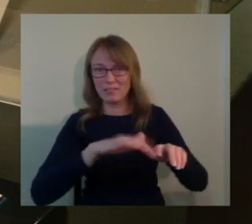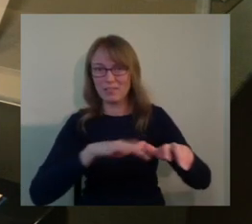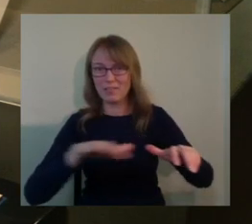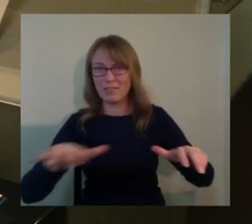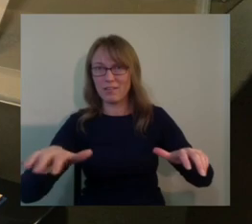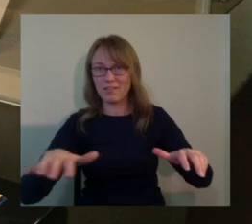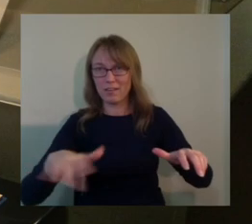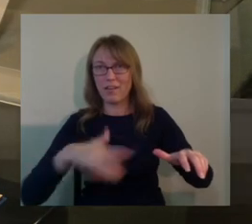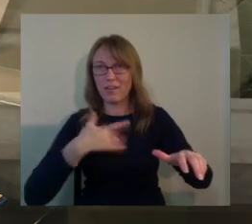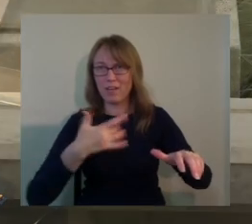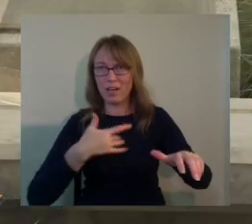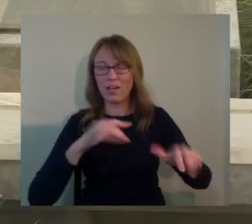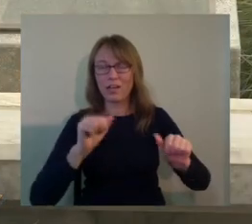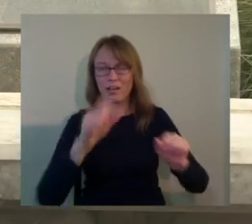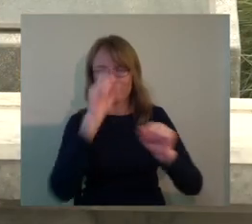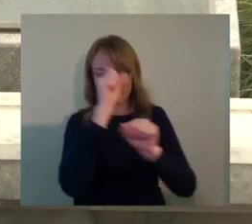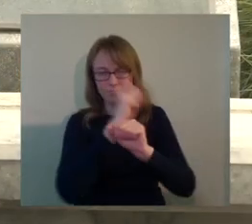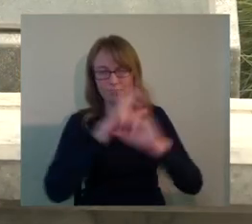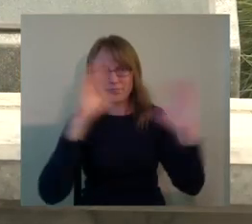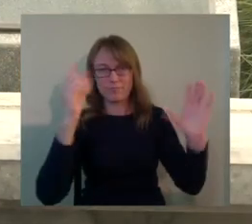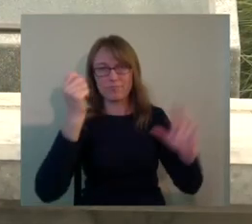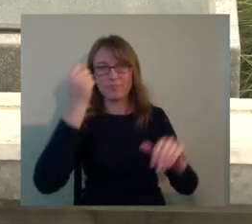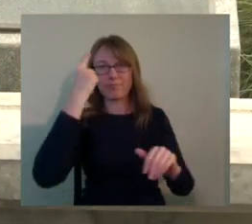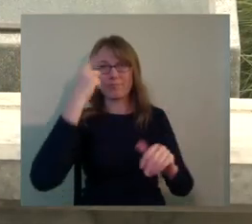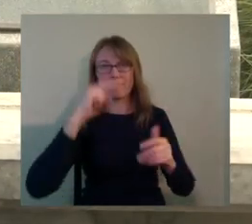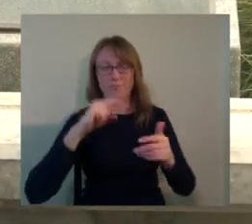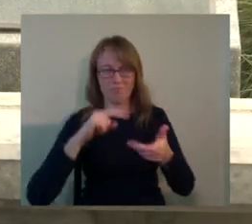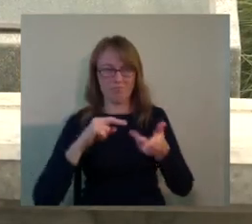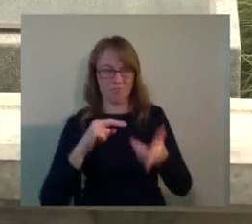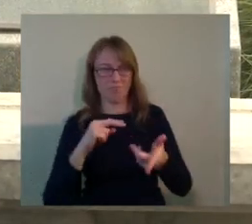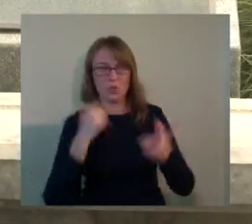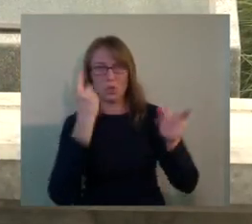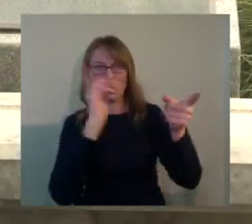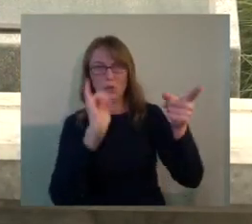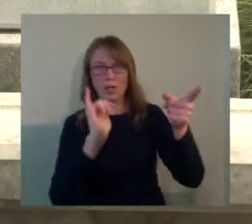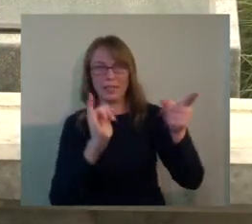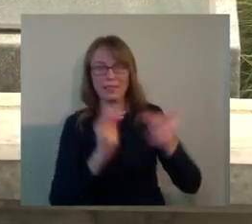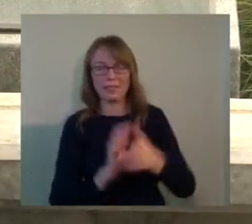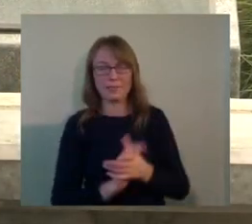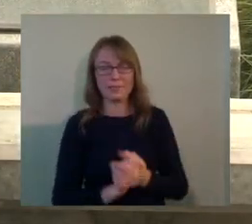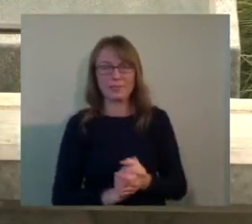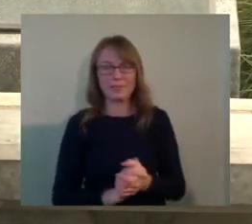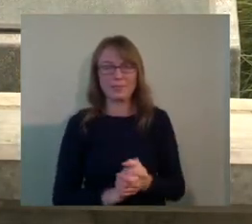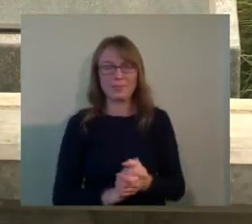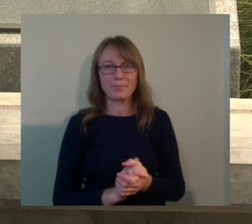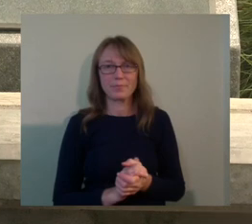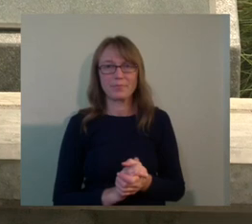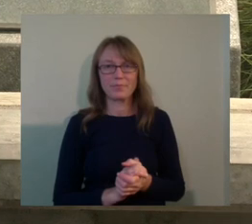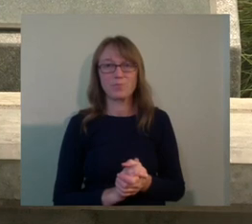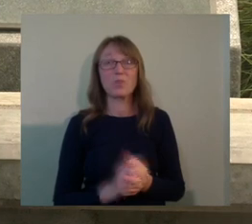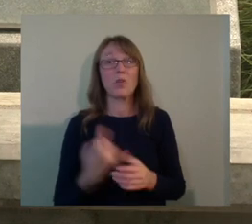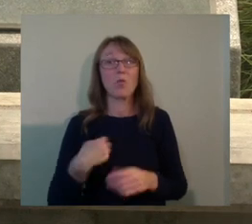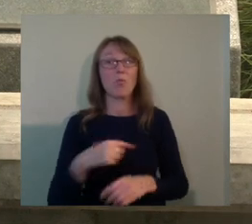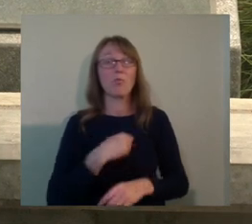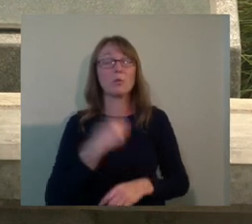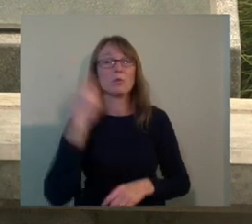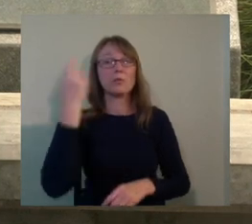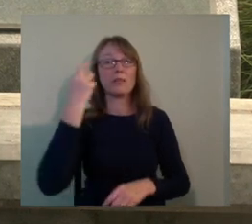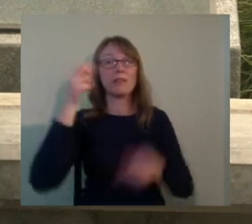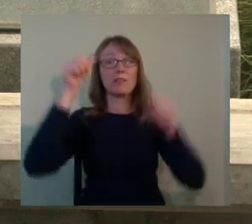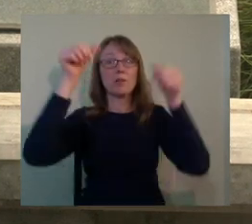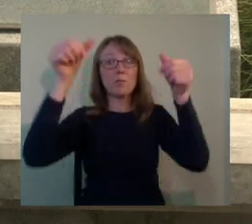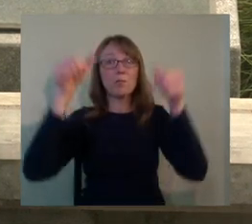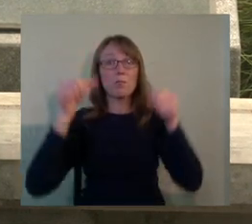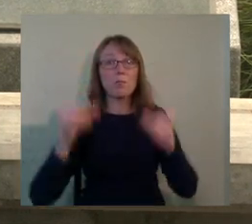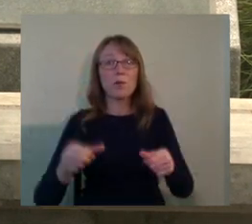posters behind glass are really not visible for people with, uh, low vision. And, uh,